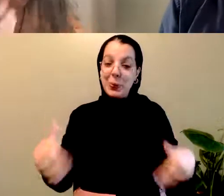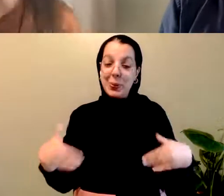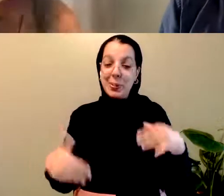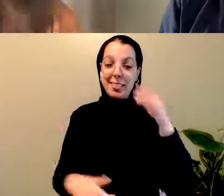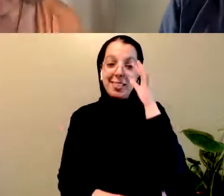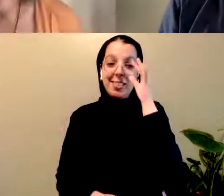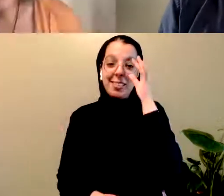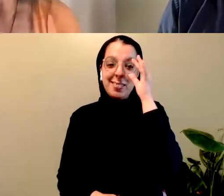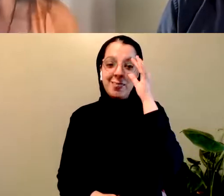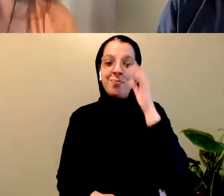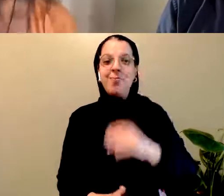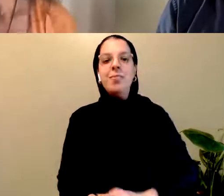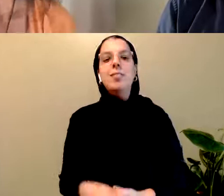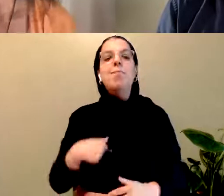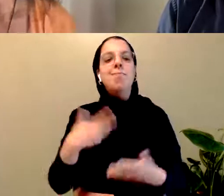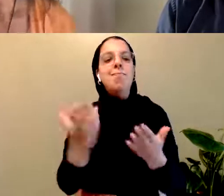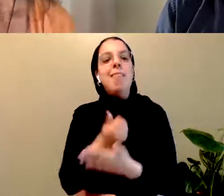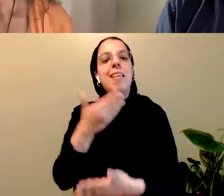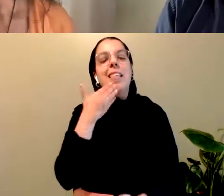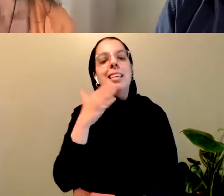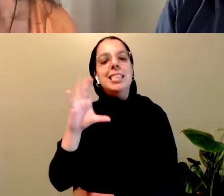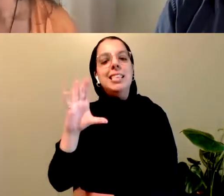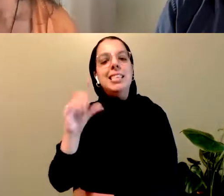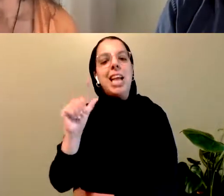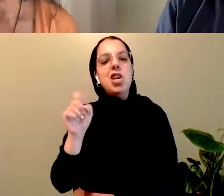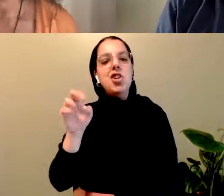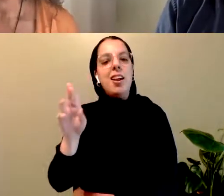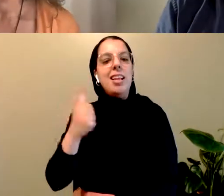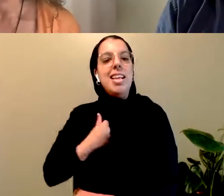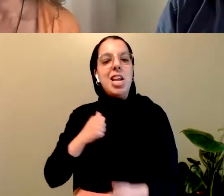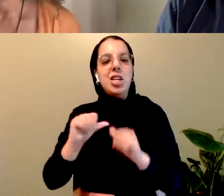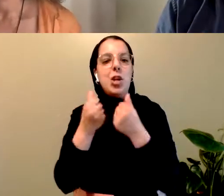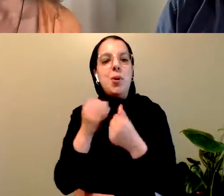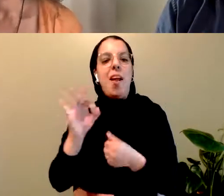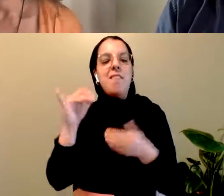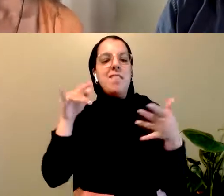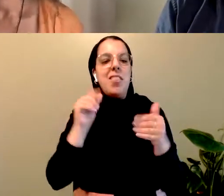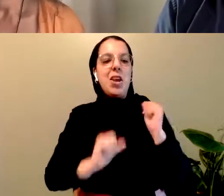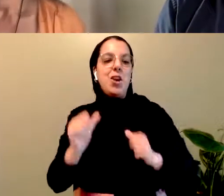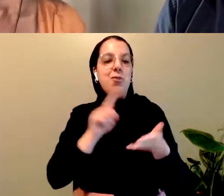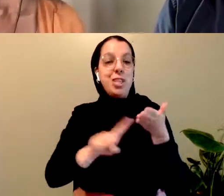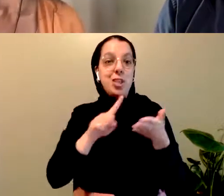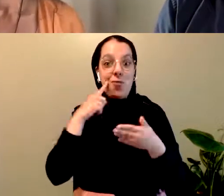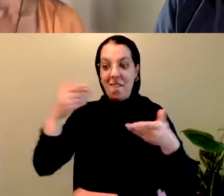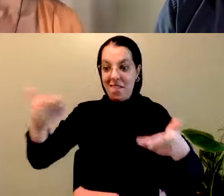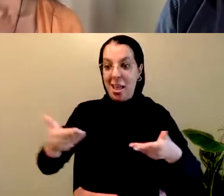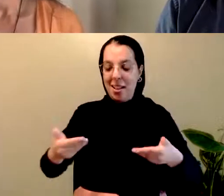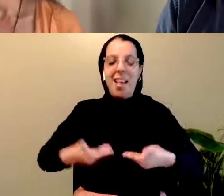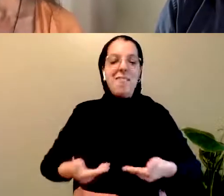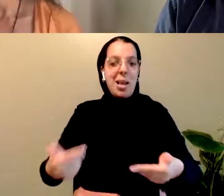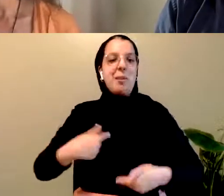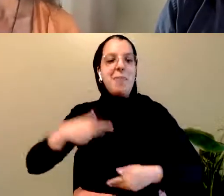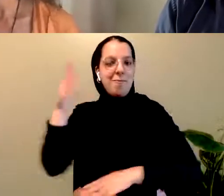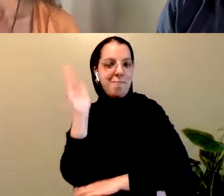Stay up. I want to thank the Canadian Association of Theatre Research for inviting me to be the keynote speaker for this year's